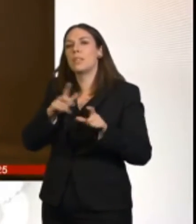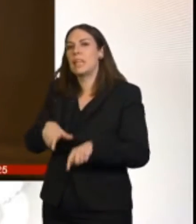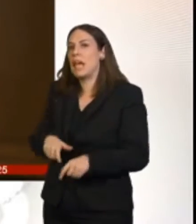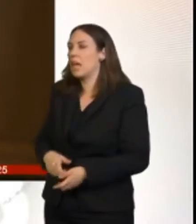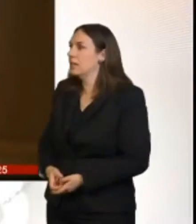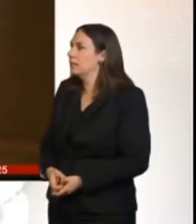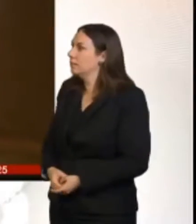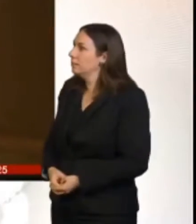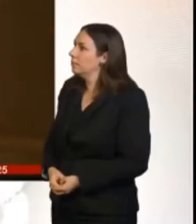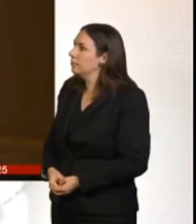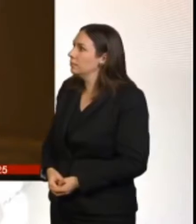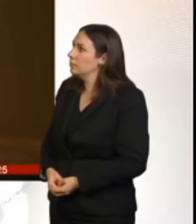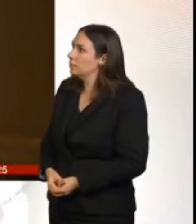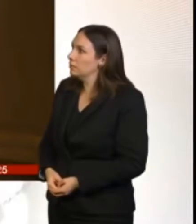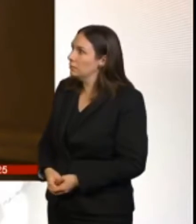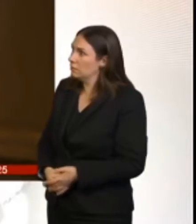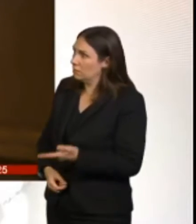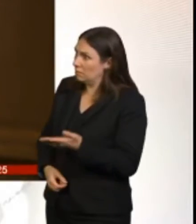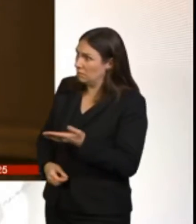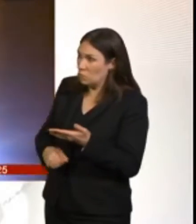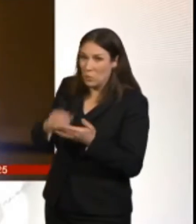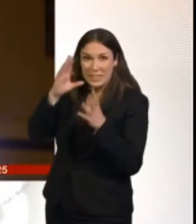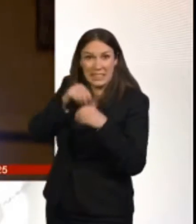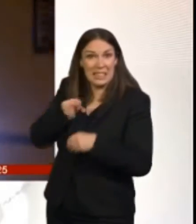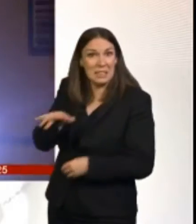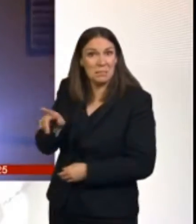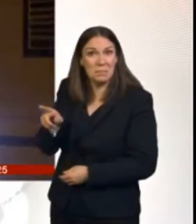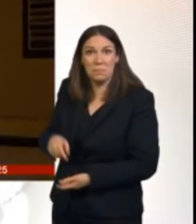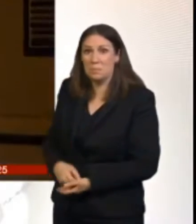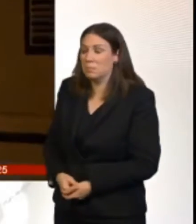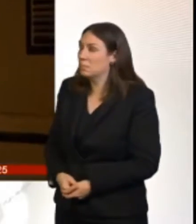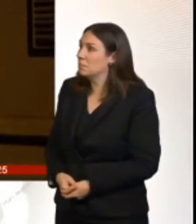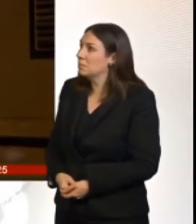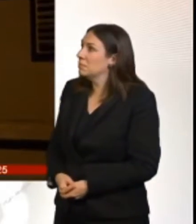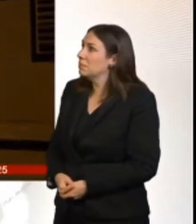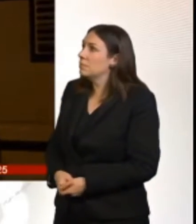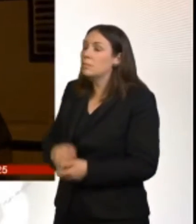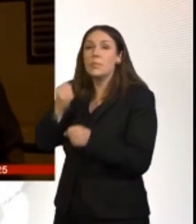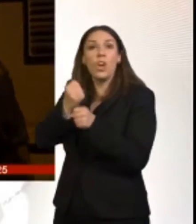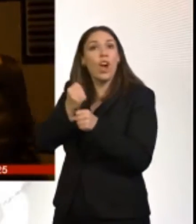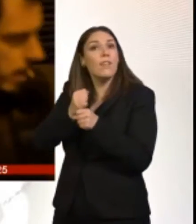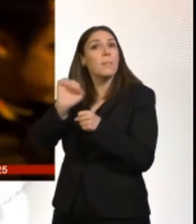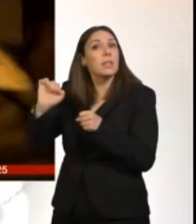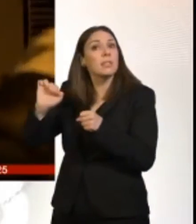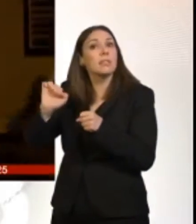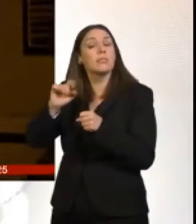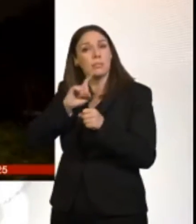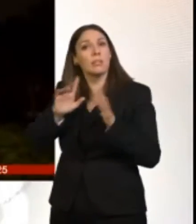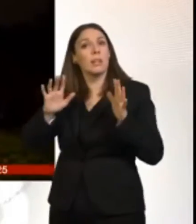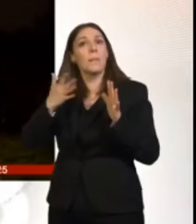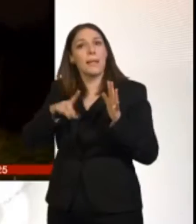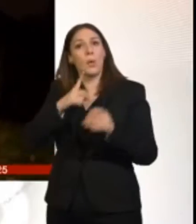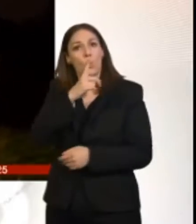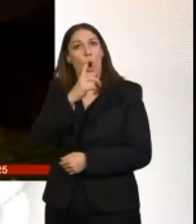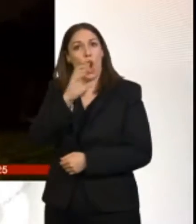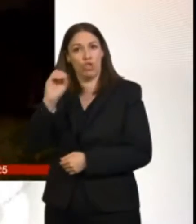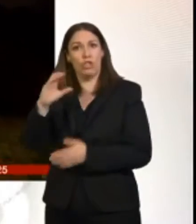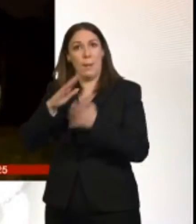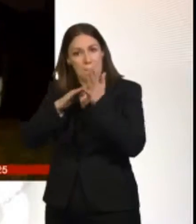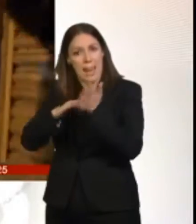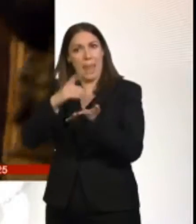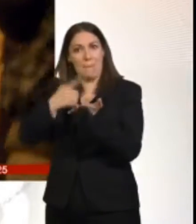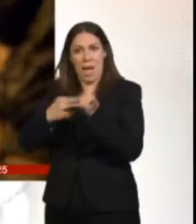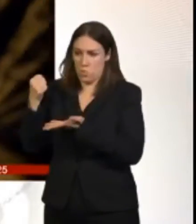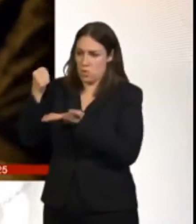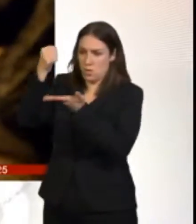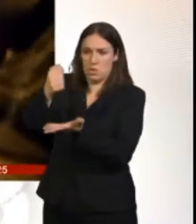Okay, so there's someone sleeping in here. The government in Westminster says it's committed a hundred million pounds to end rough sleeping in England by 2027.